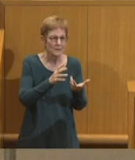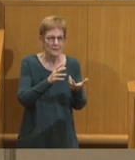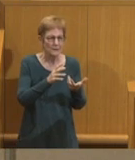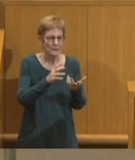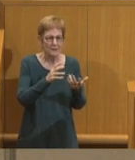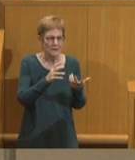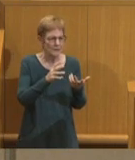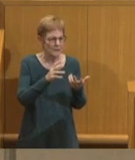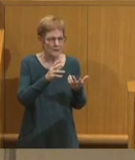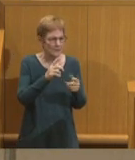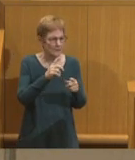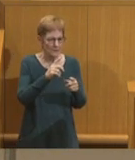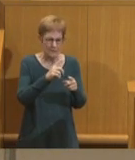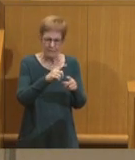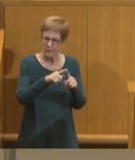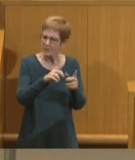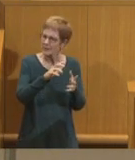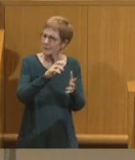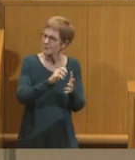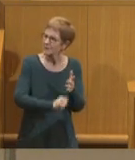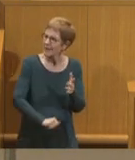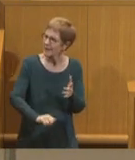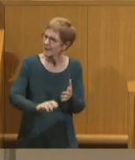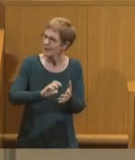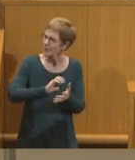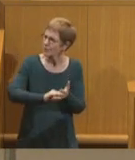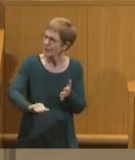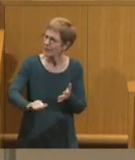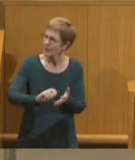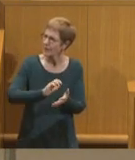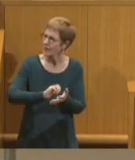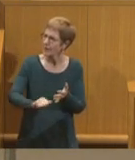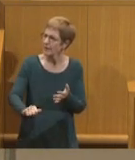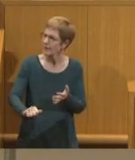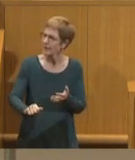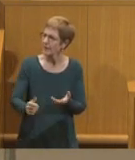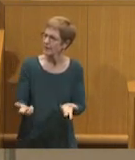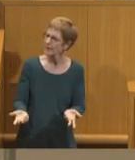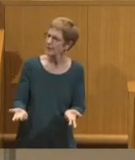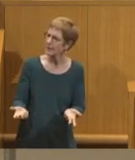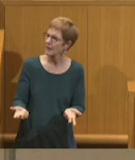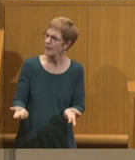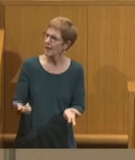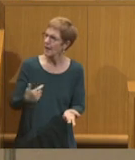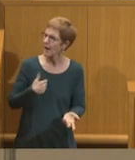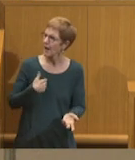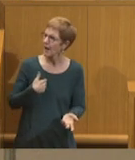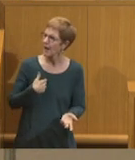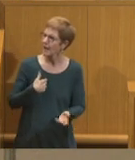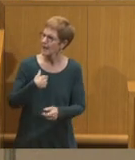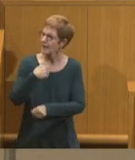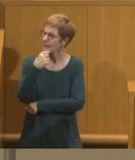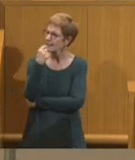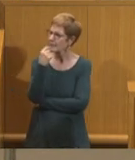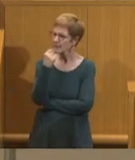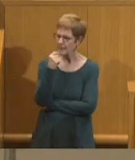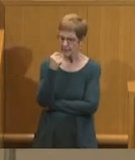taken away. While I was stayed up